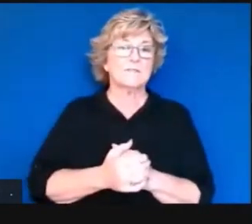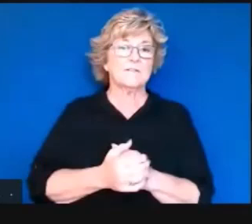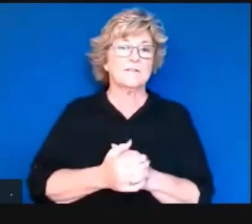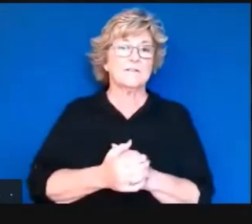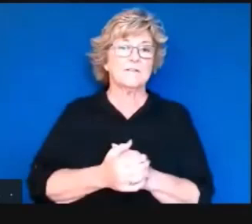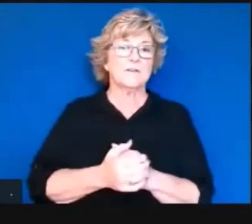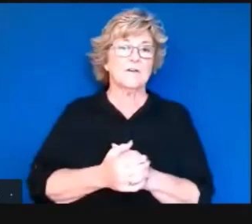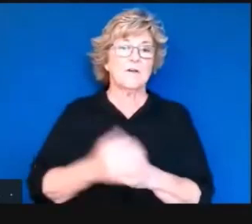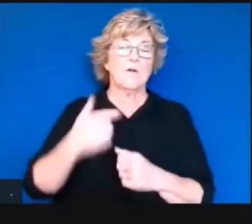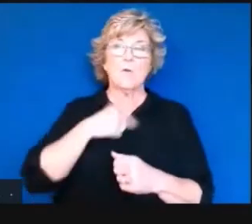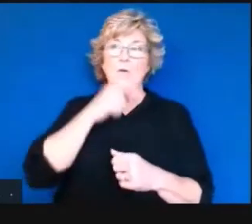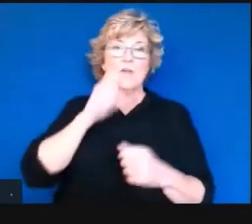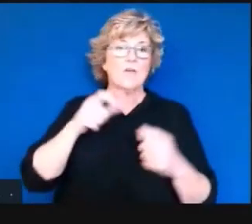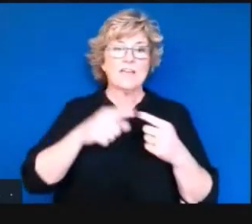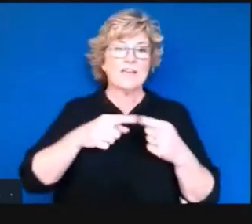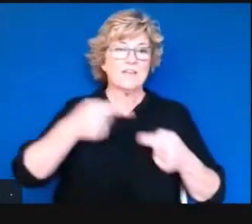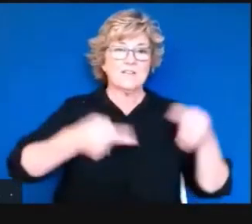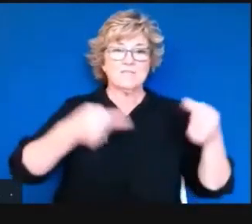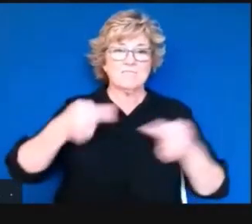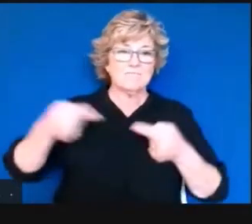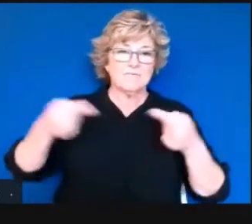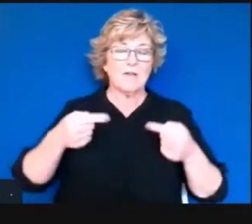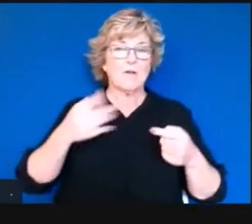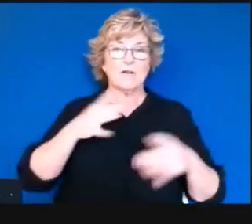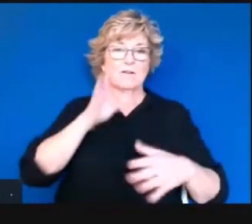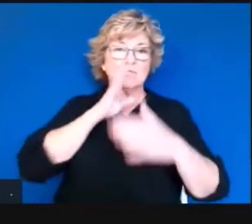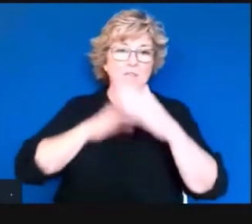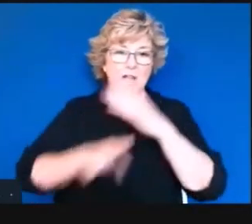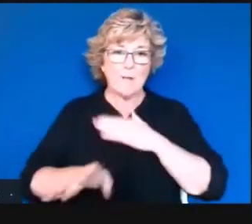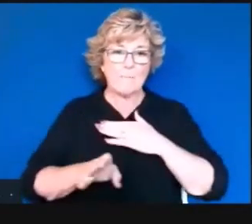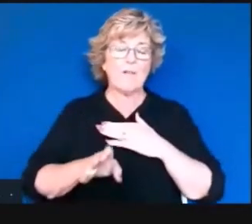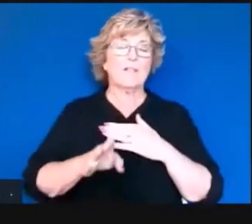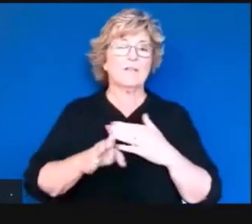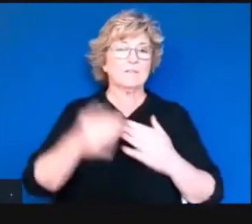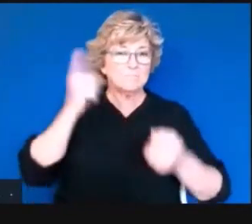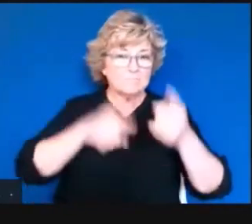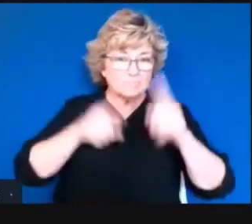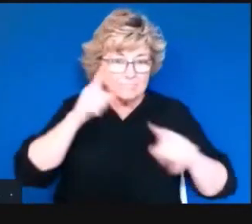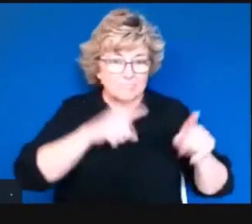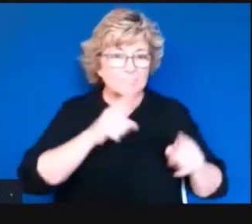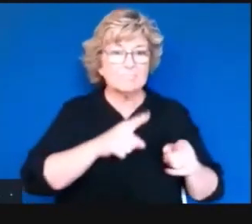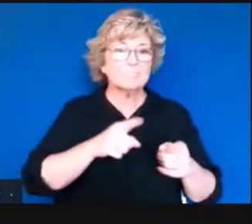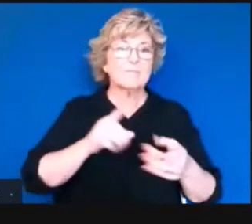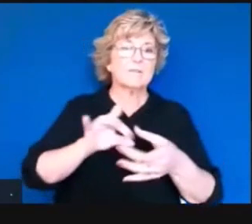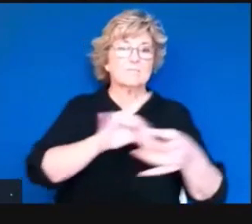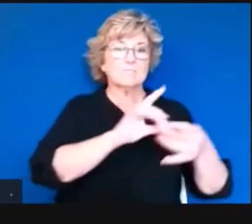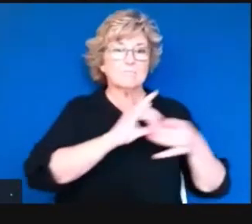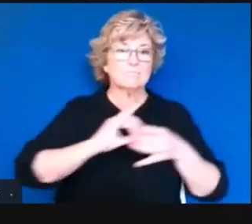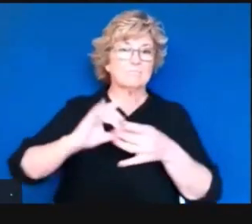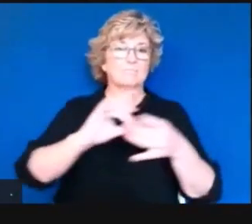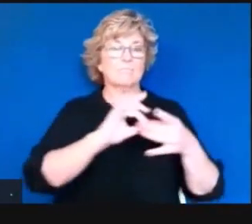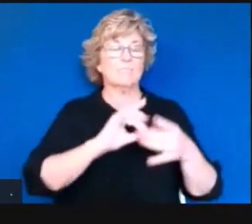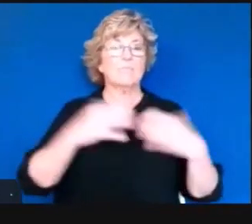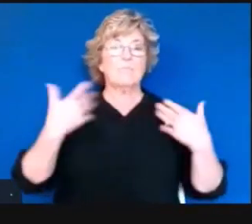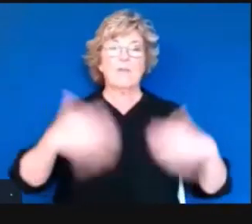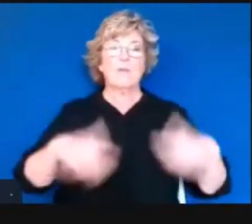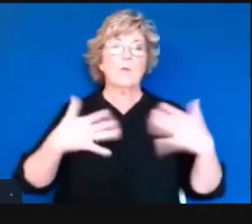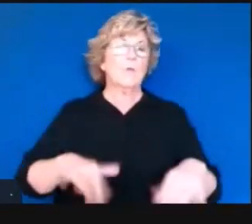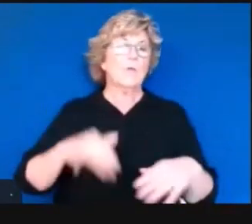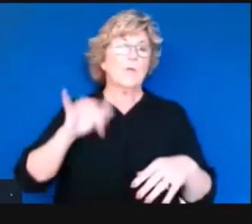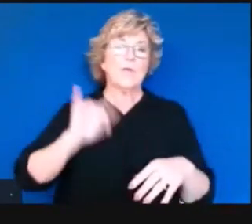fist in this moment, all of us need to be humble. At this moment, everyone's doing their best. And I still maintain this is an extraordinary,